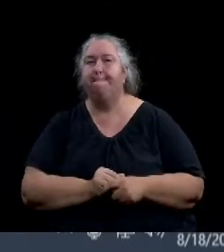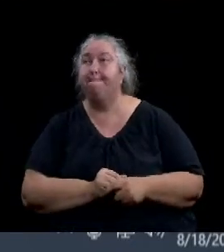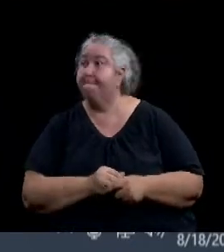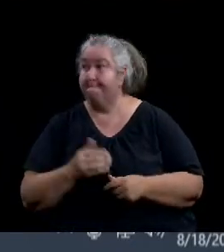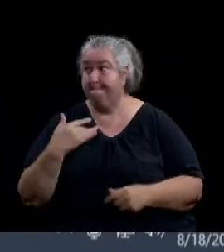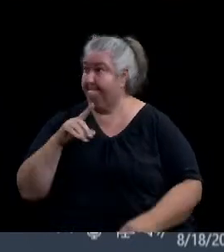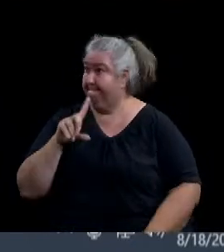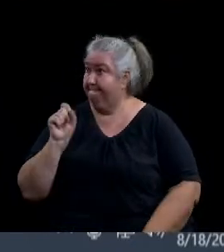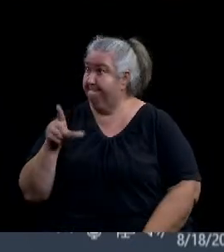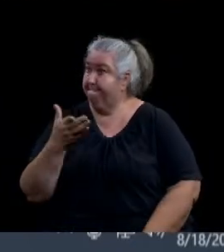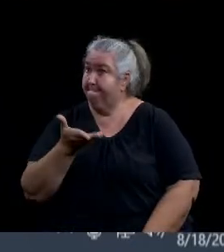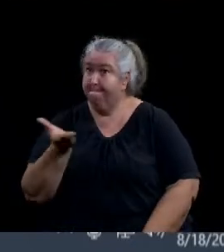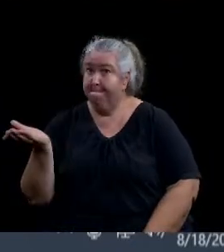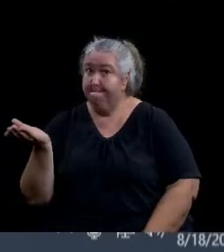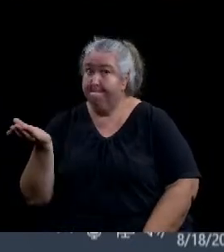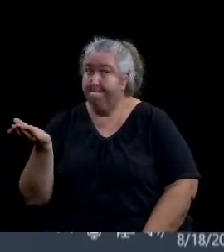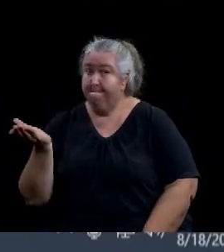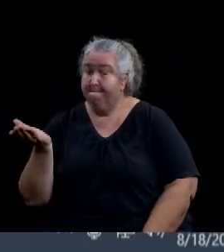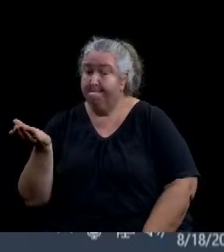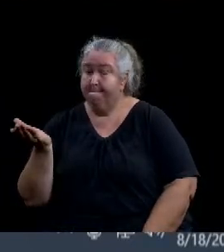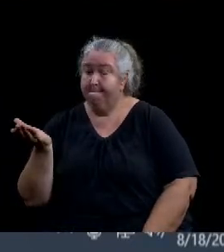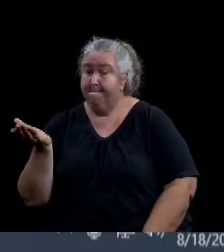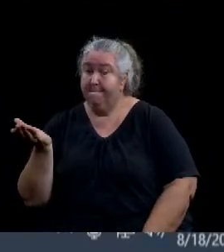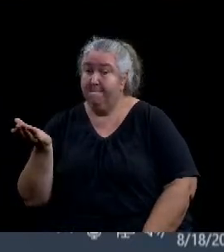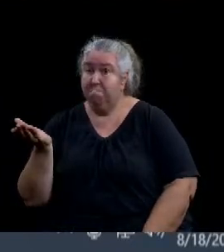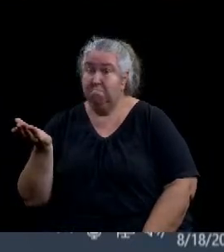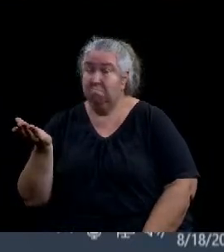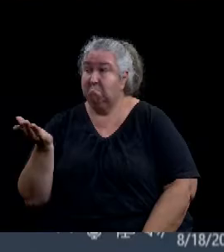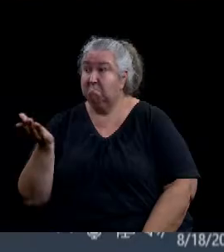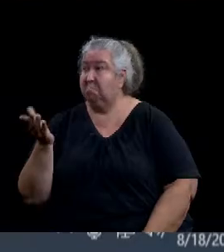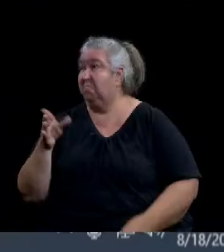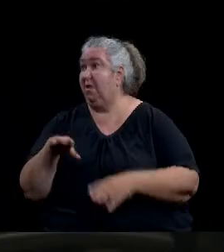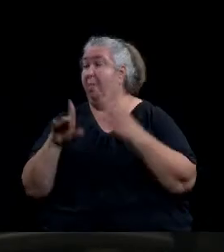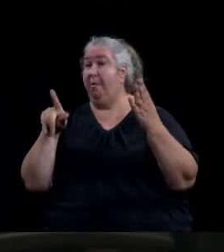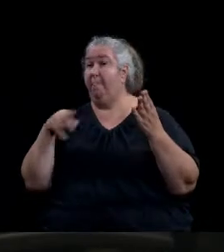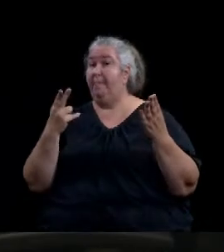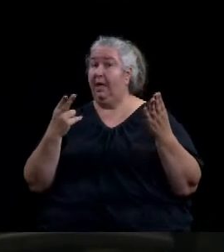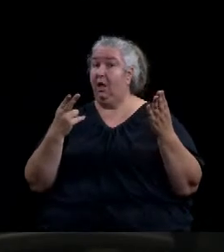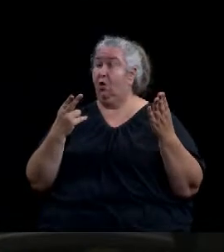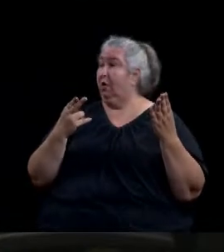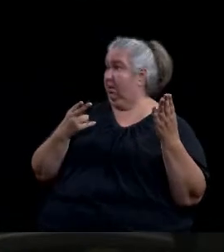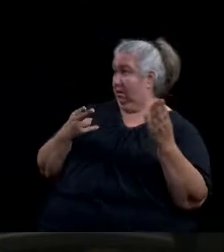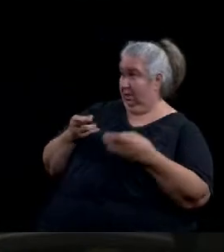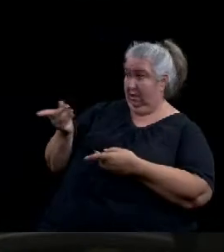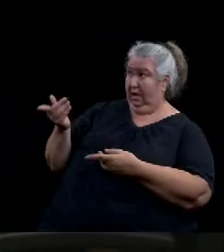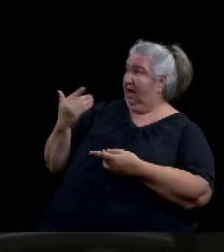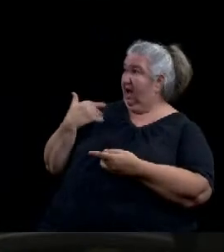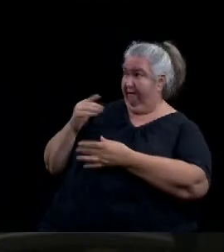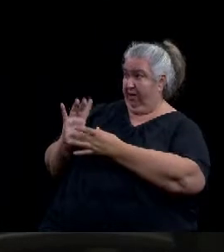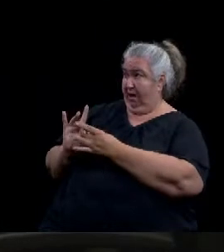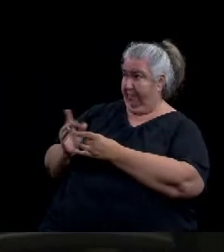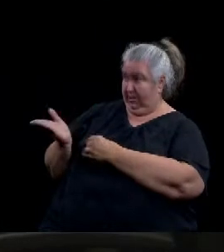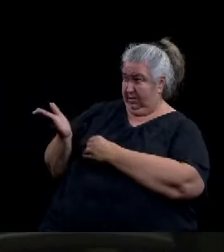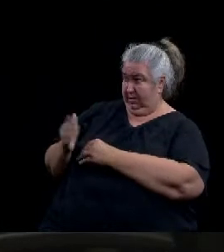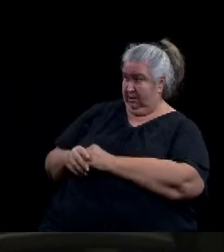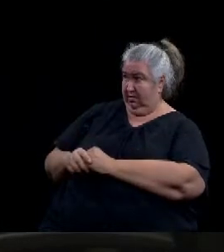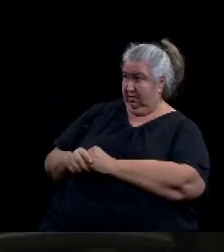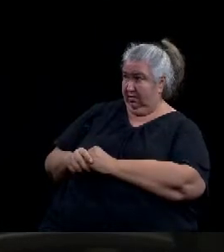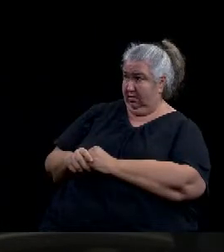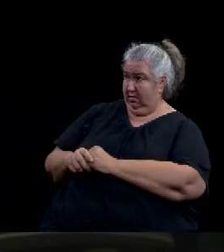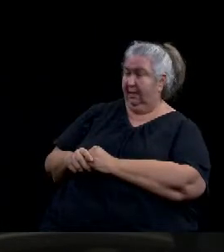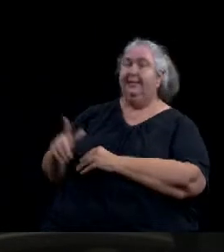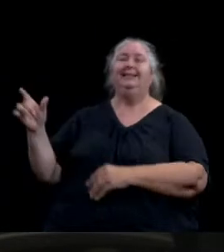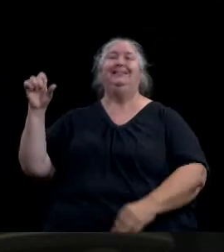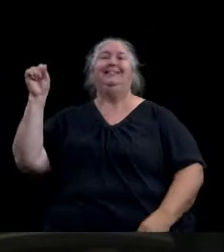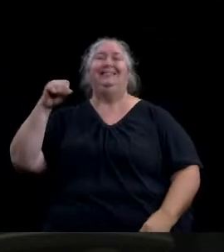I'll open a public hearing for comments. Esmeralda, did anyone register to speak on this item? Yes, sir. Bobby Moore registered to speak and